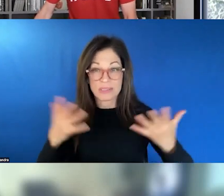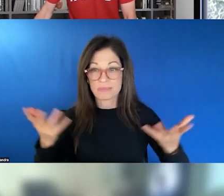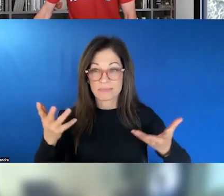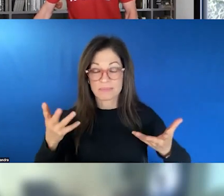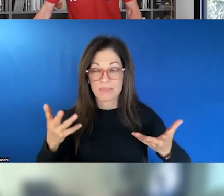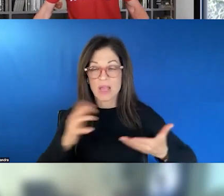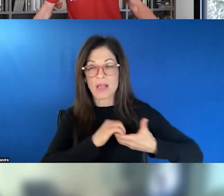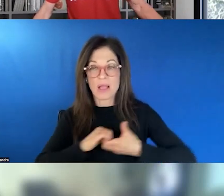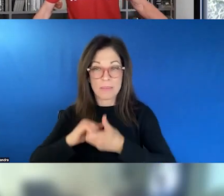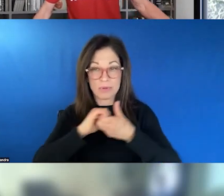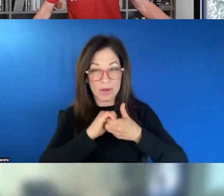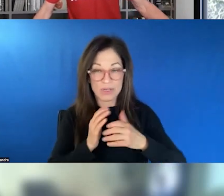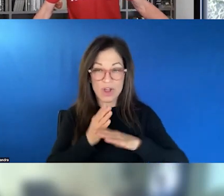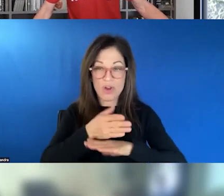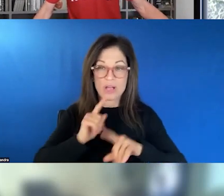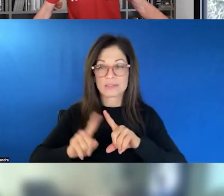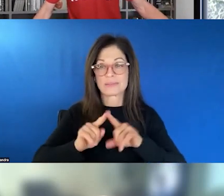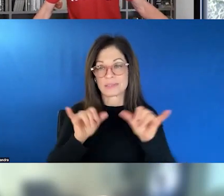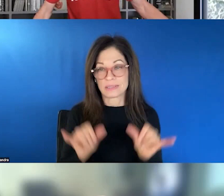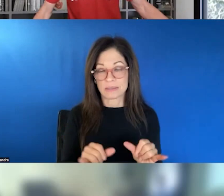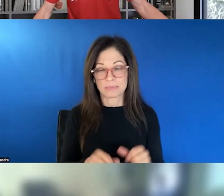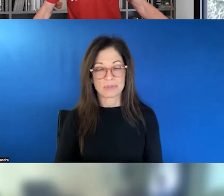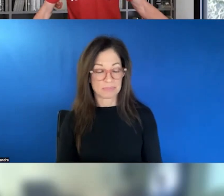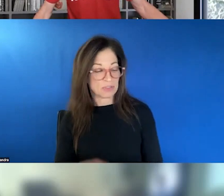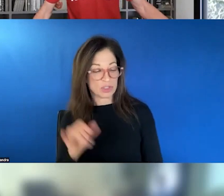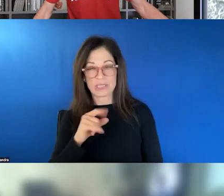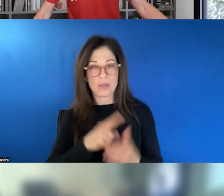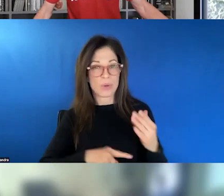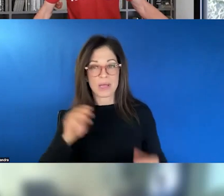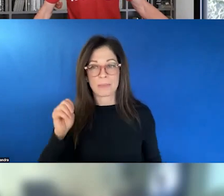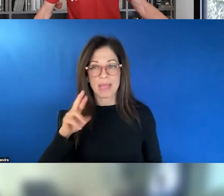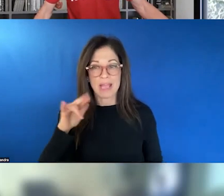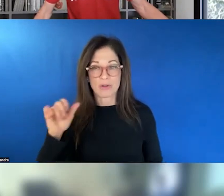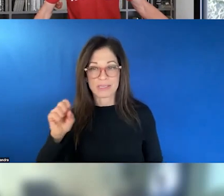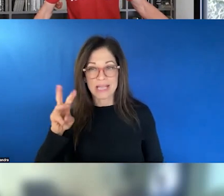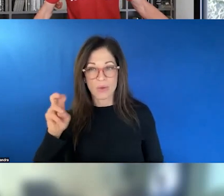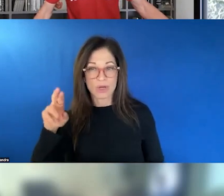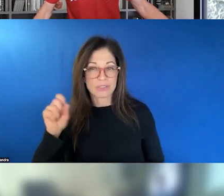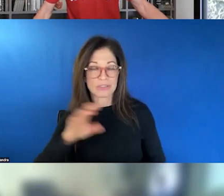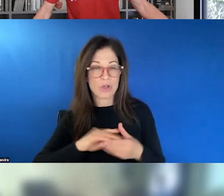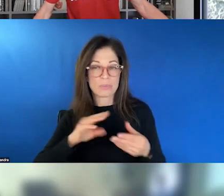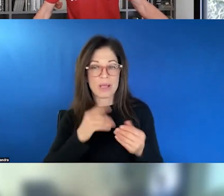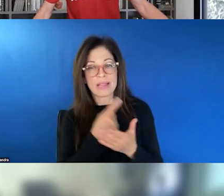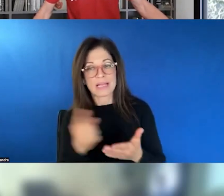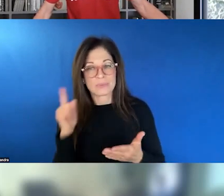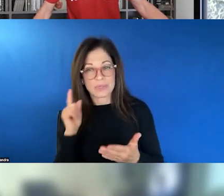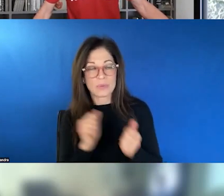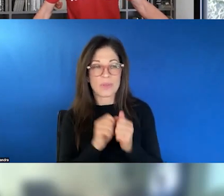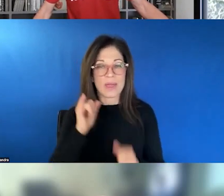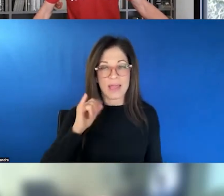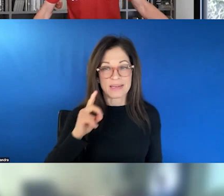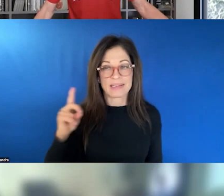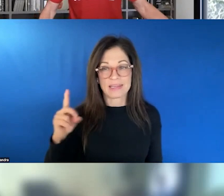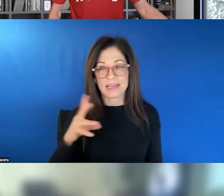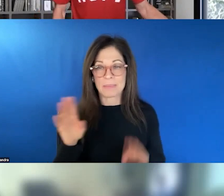the collaboration across systems very much like what Mary Sowers was talking about last week with IDD and behavioral health